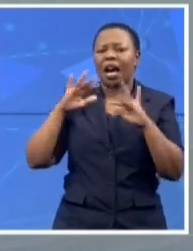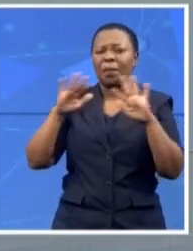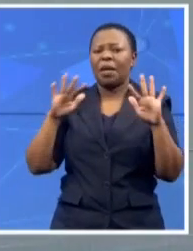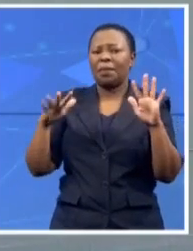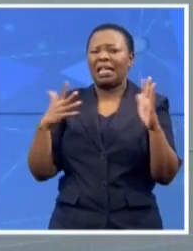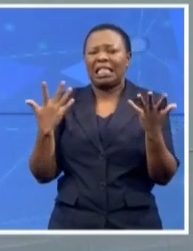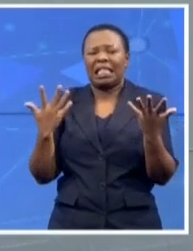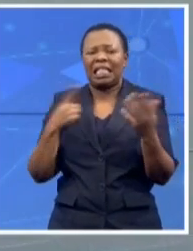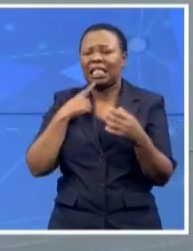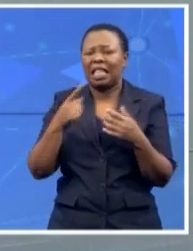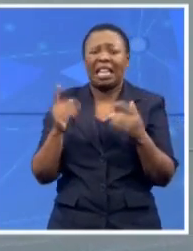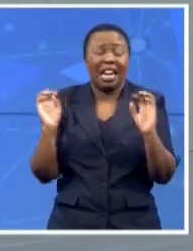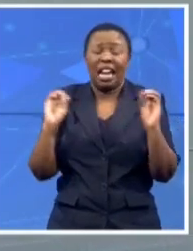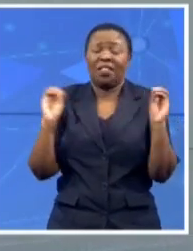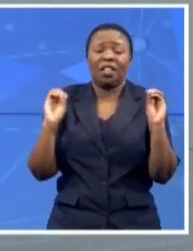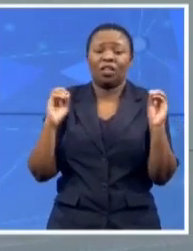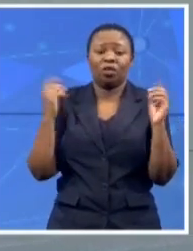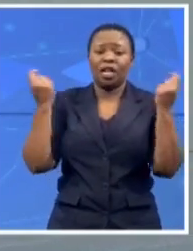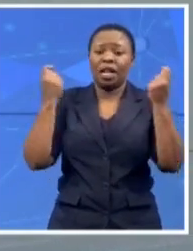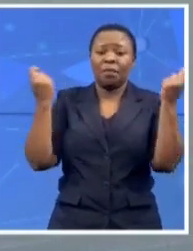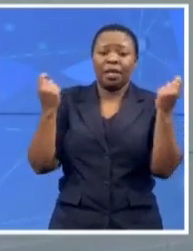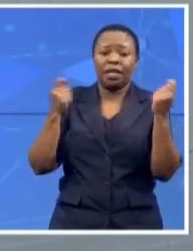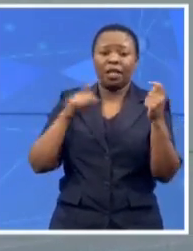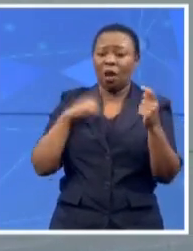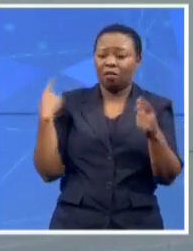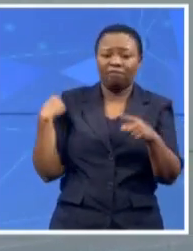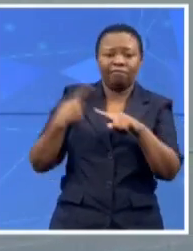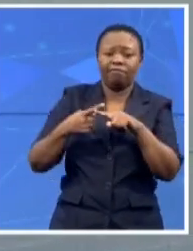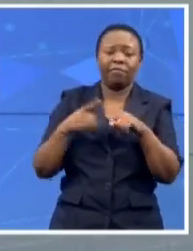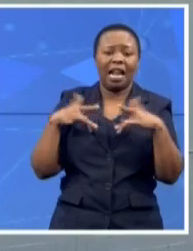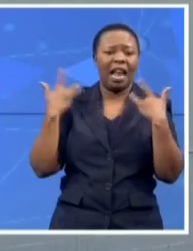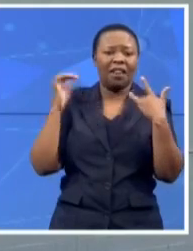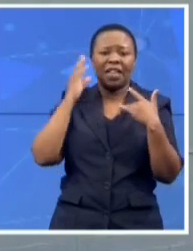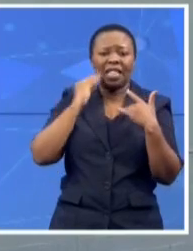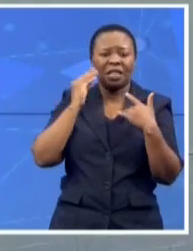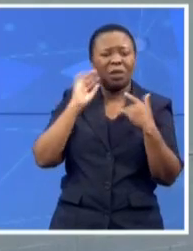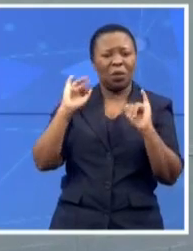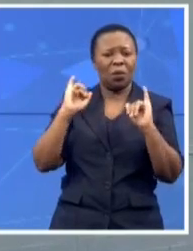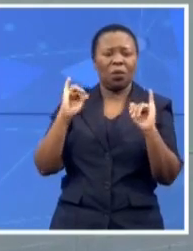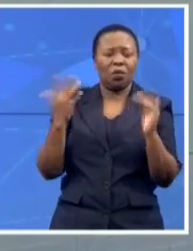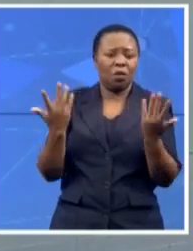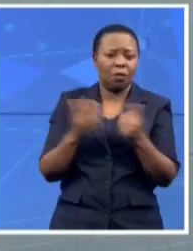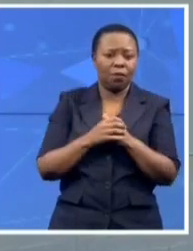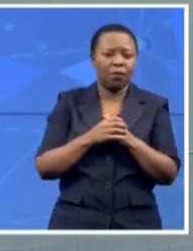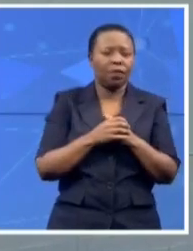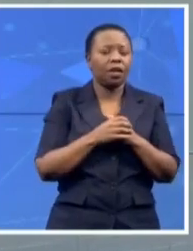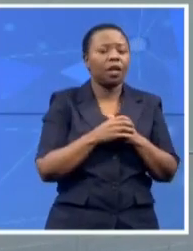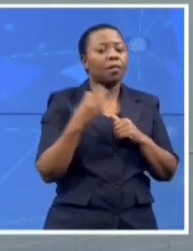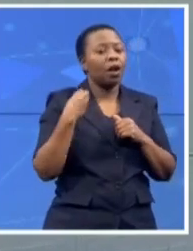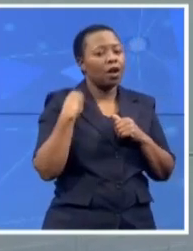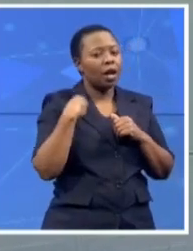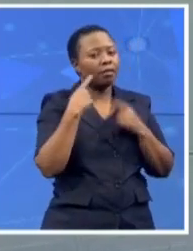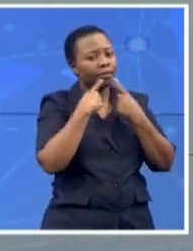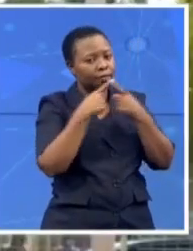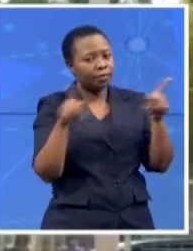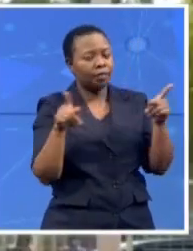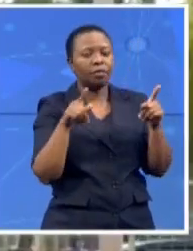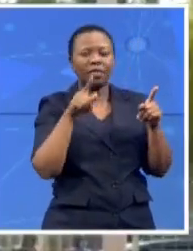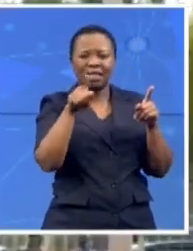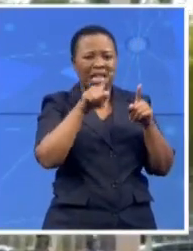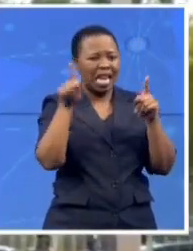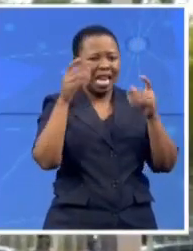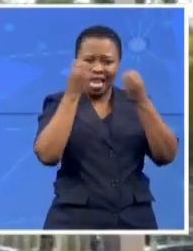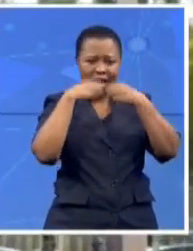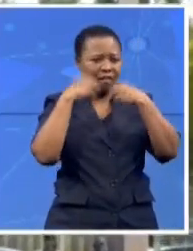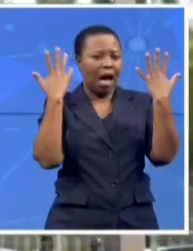they go through in their daily lives, is that they must not give up. The future of the country is in their hands.